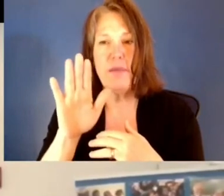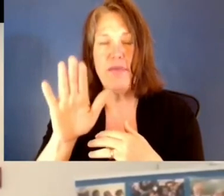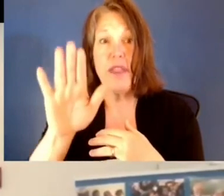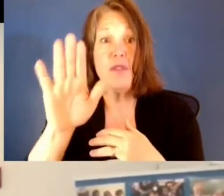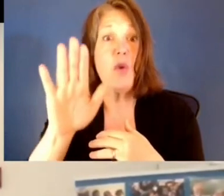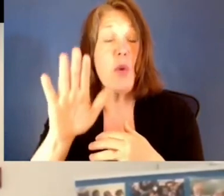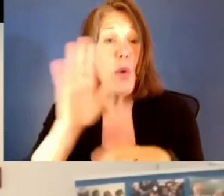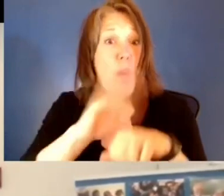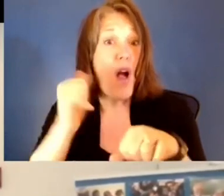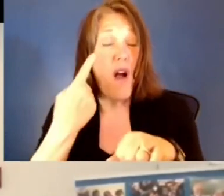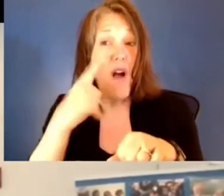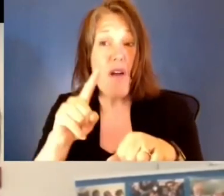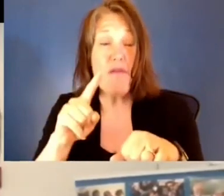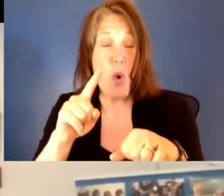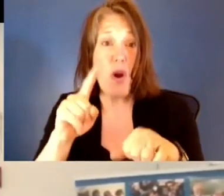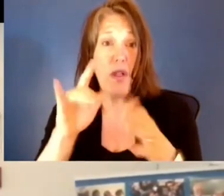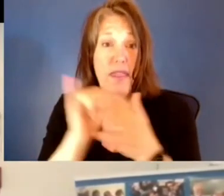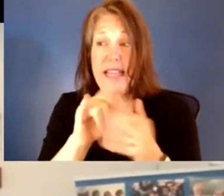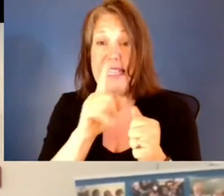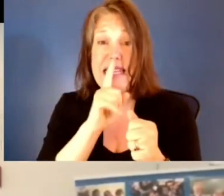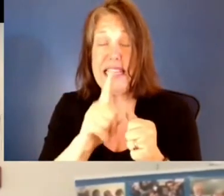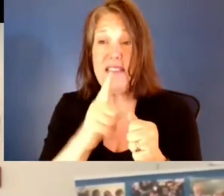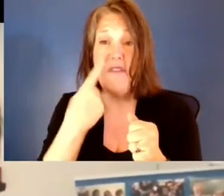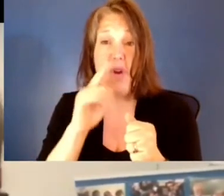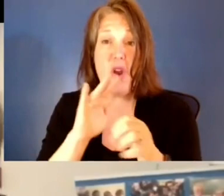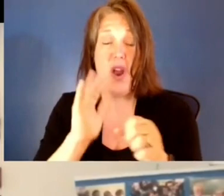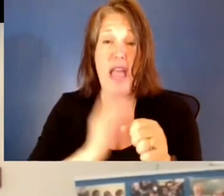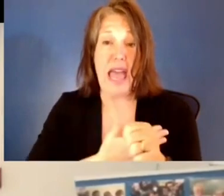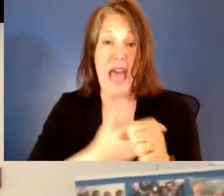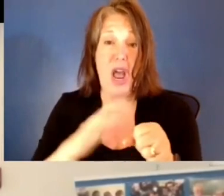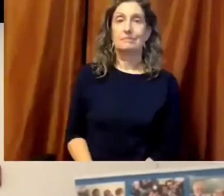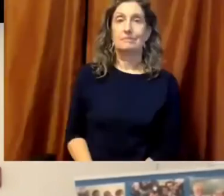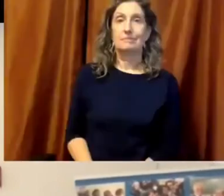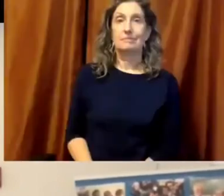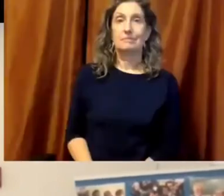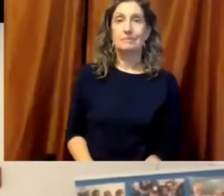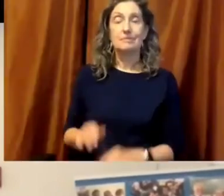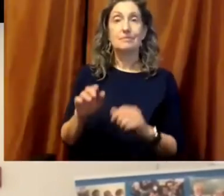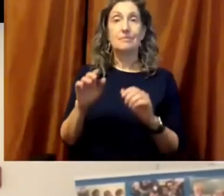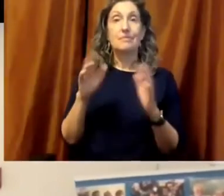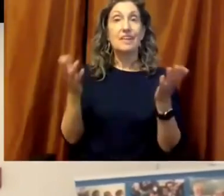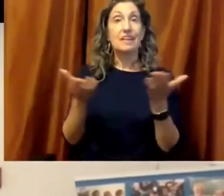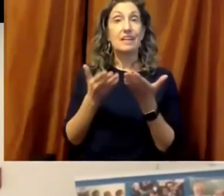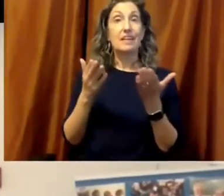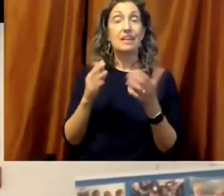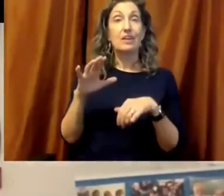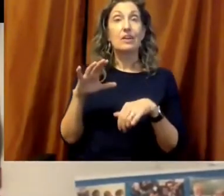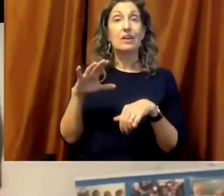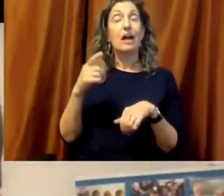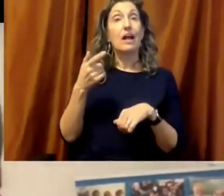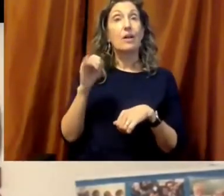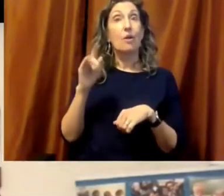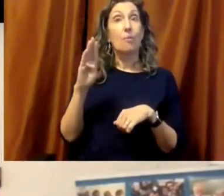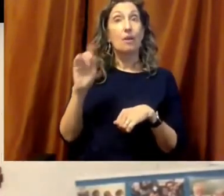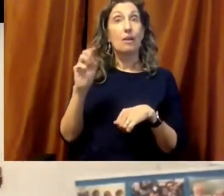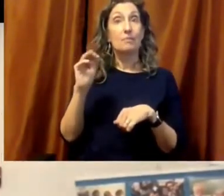our whole approach at Global Minnesota. It's central to how we've organized a day. The morning will